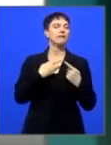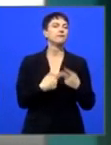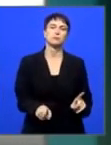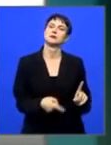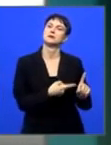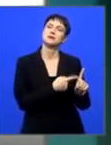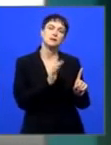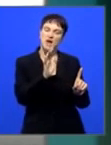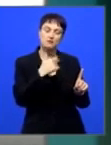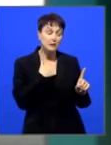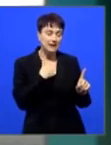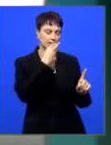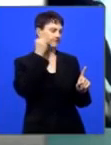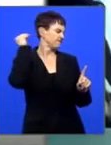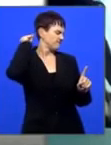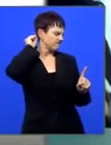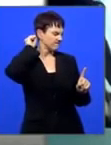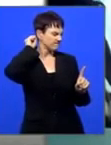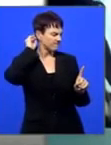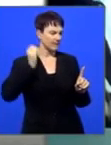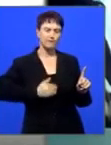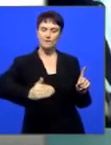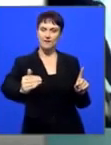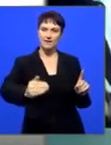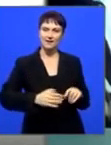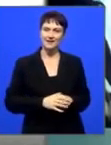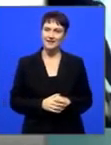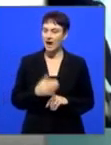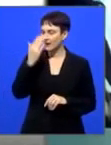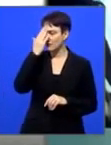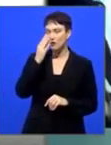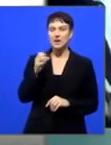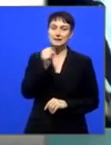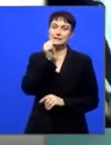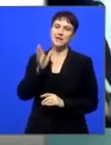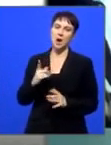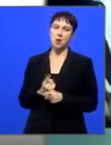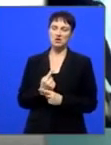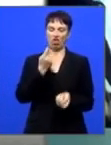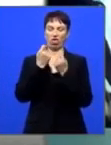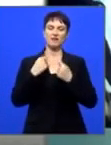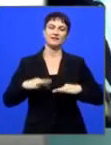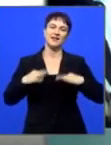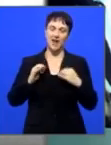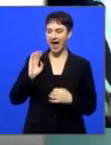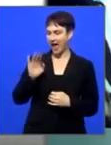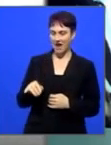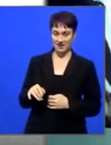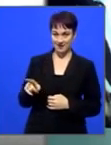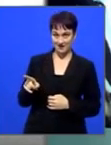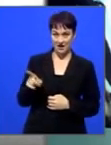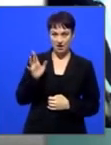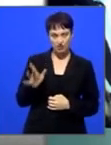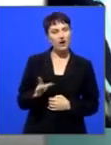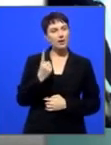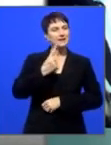moment will stay with me forever. I know artists are very, very critical of themselves. So I bet that song wasn't half bad. Are you ever